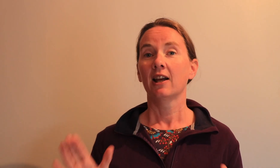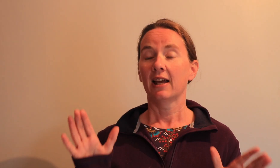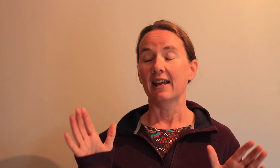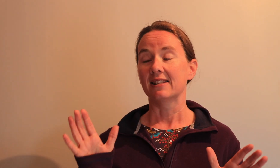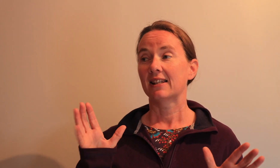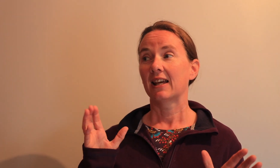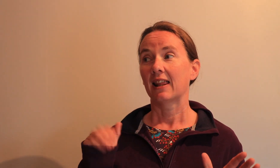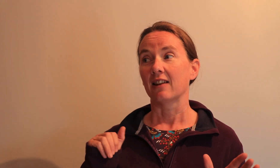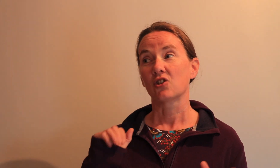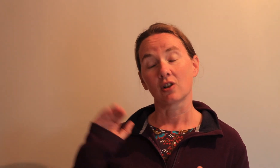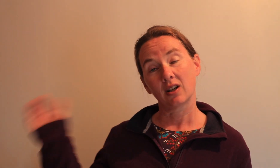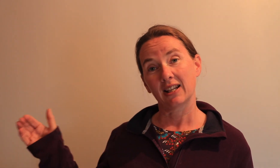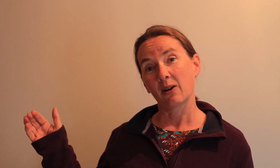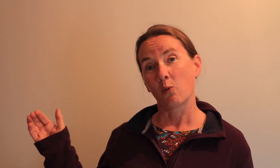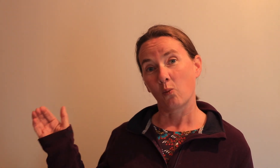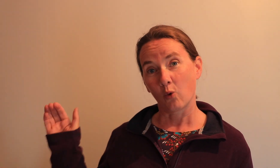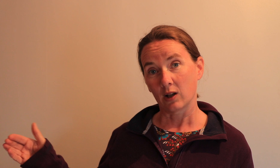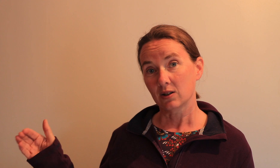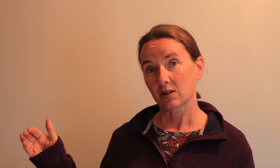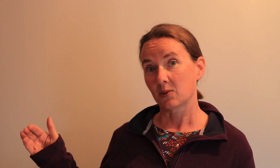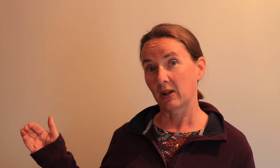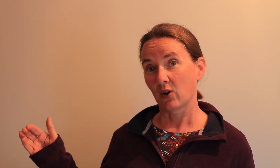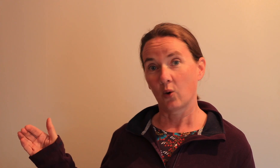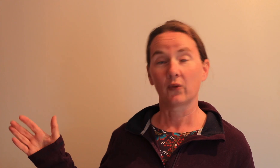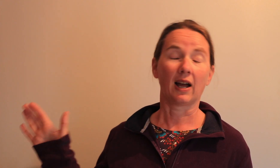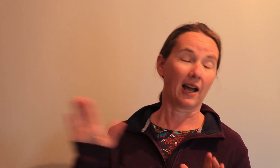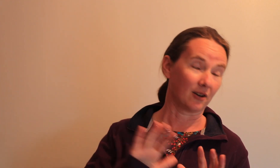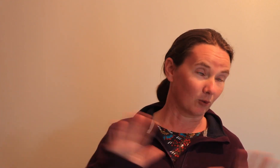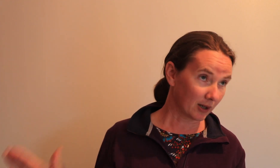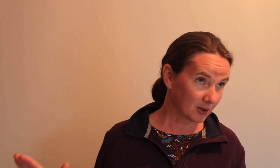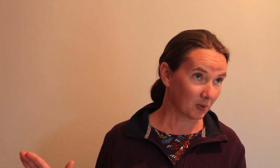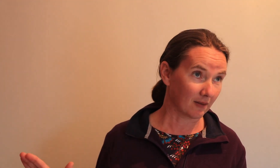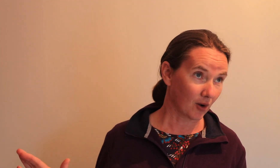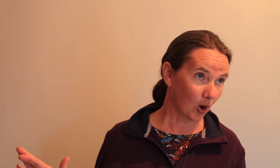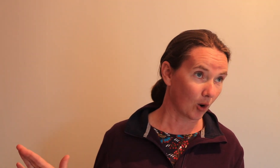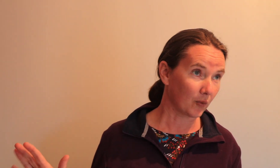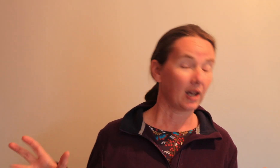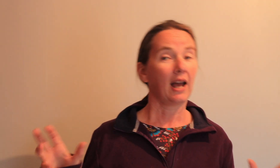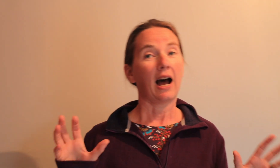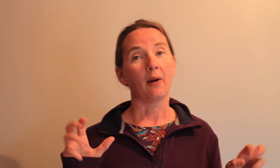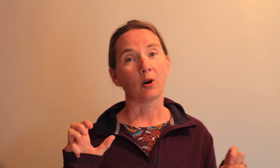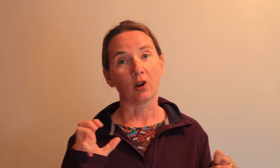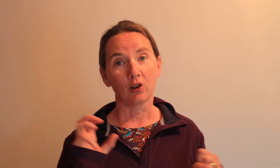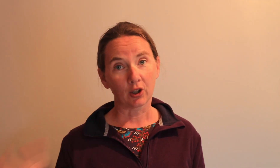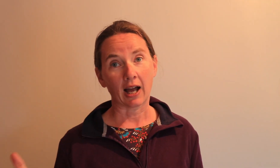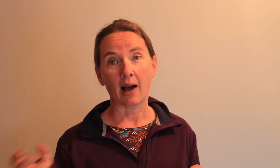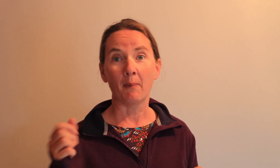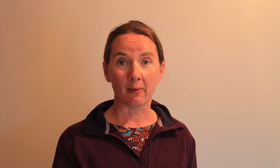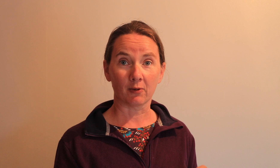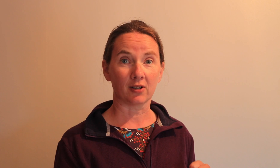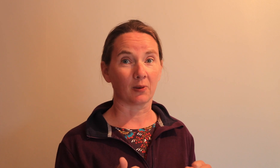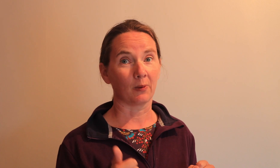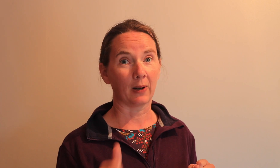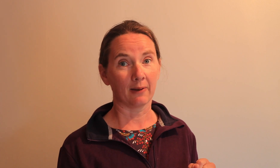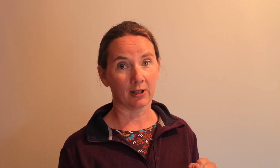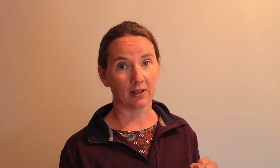is that Stuart wants to be involved I don't want him to be involved and we're going to look at a